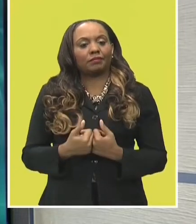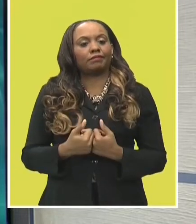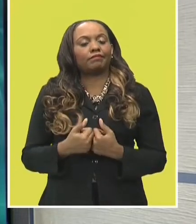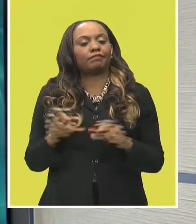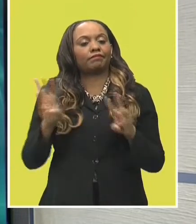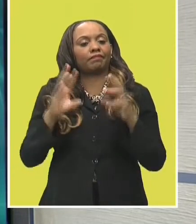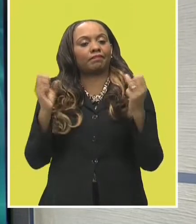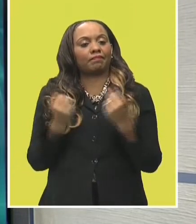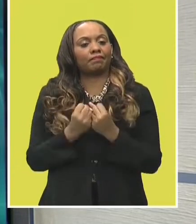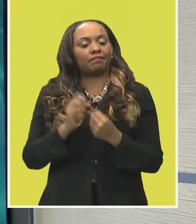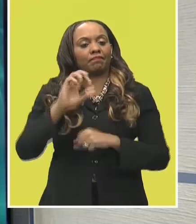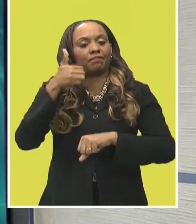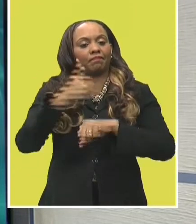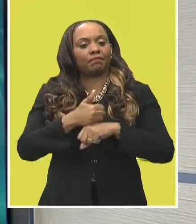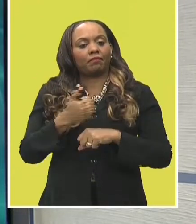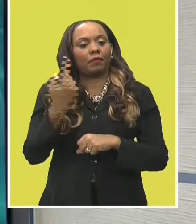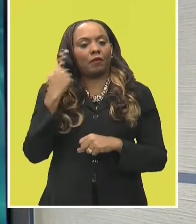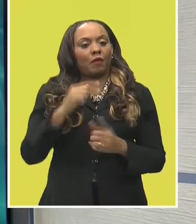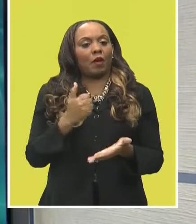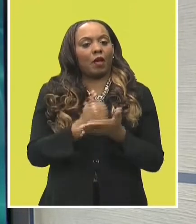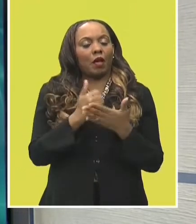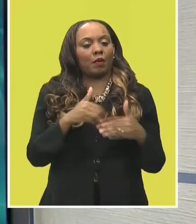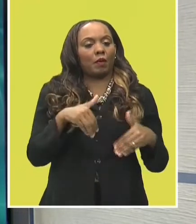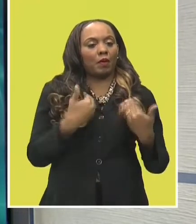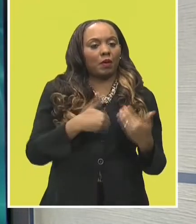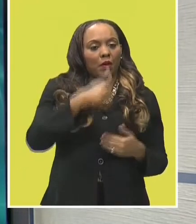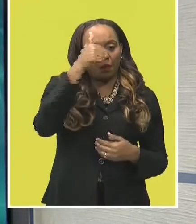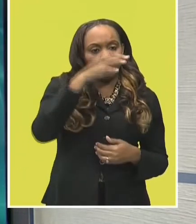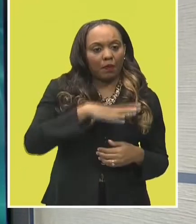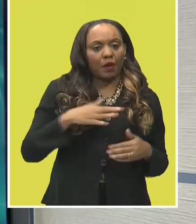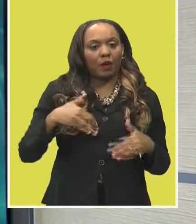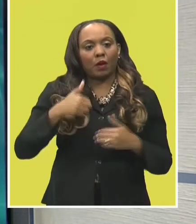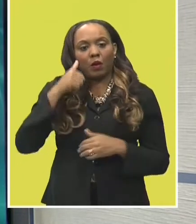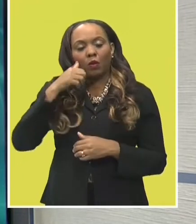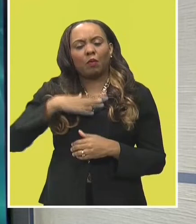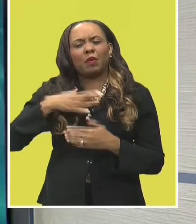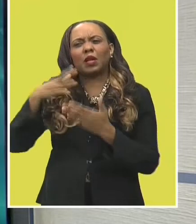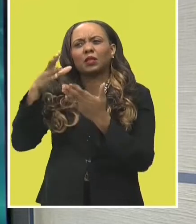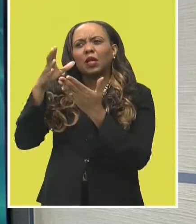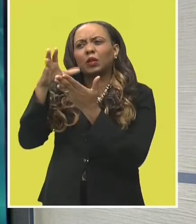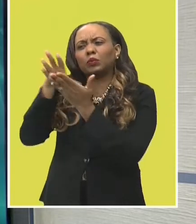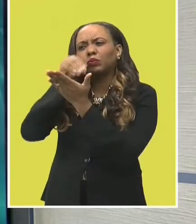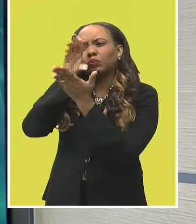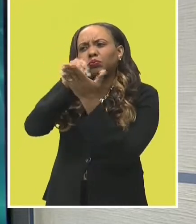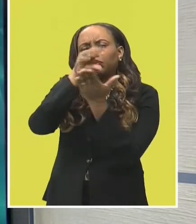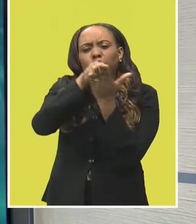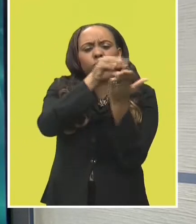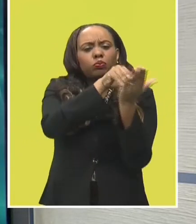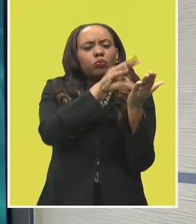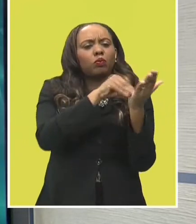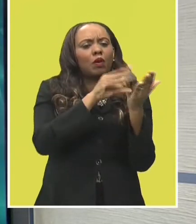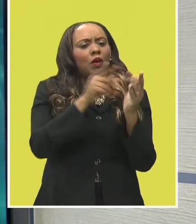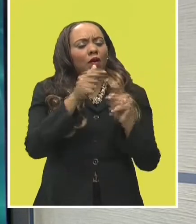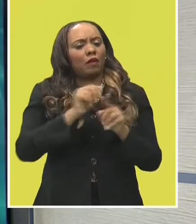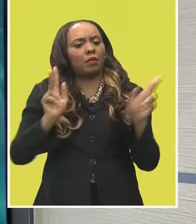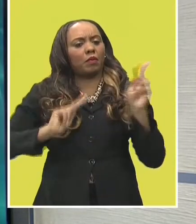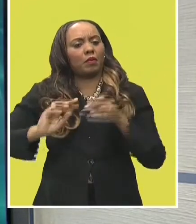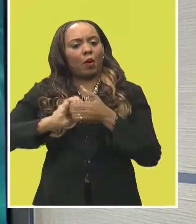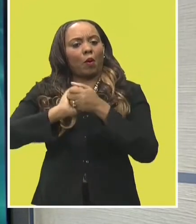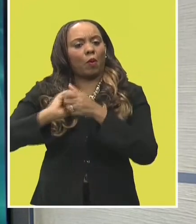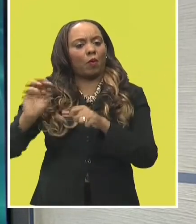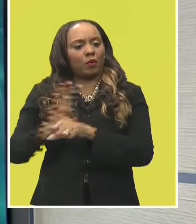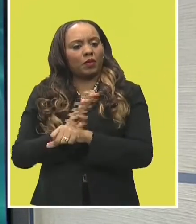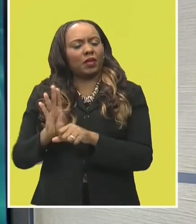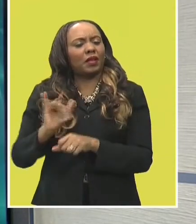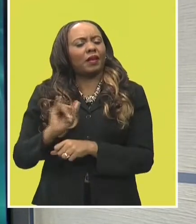been set up to help enable the young men and women to gain valuable knowledge from experienced entrepreneurs in topics from how to